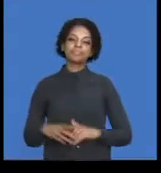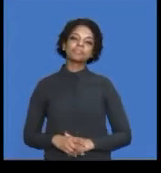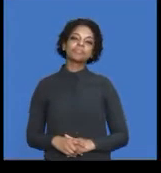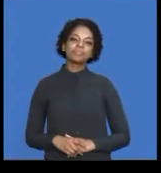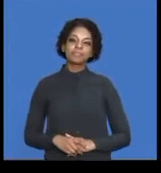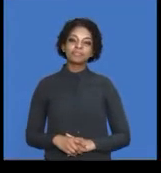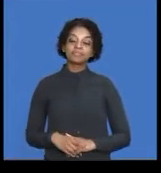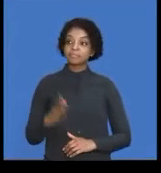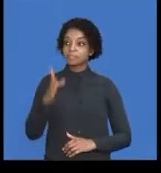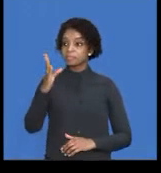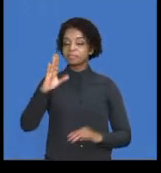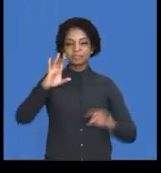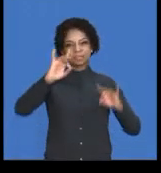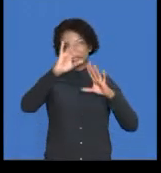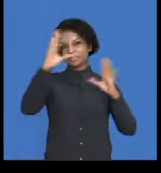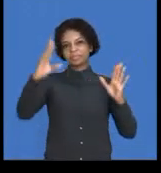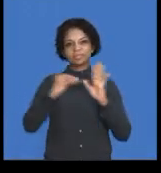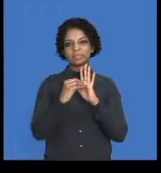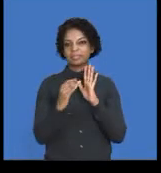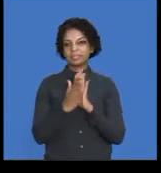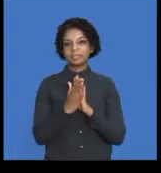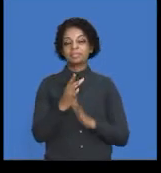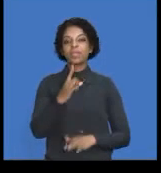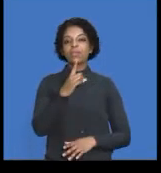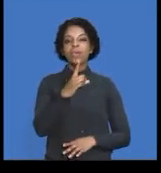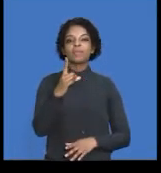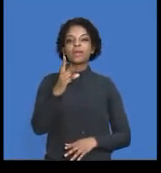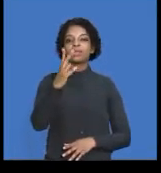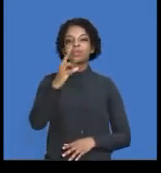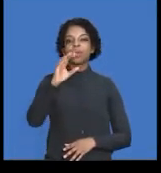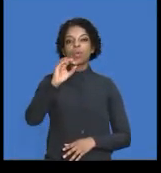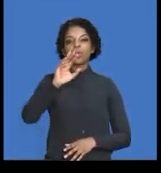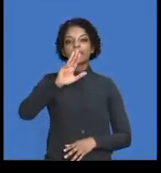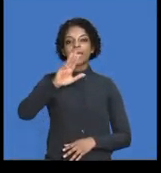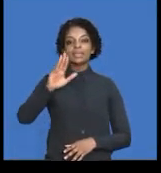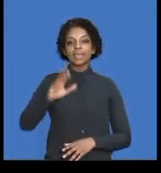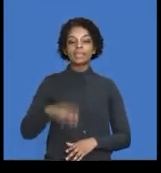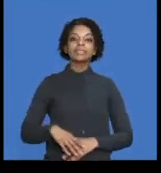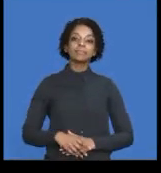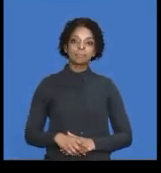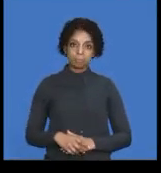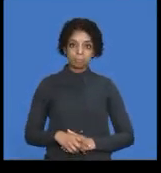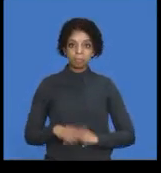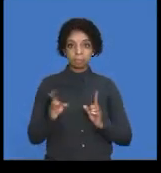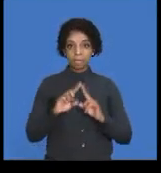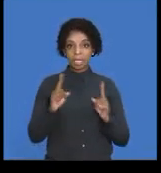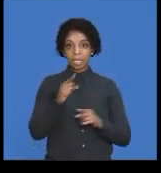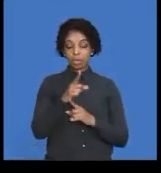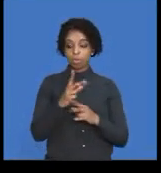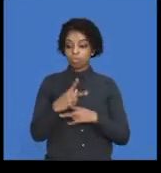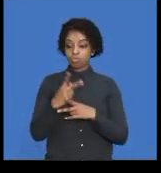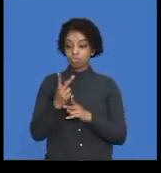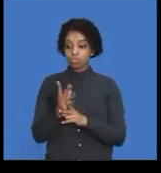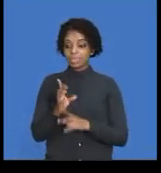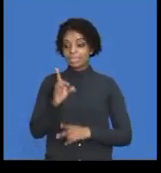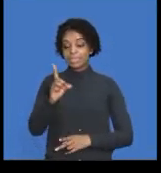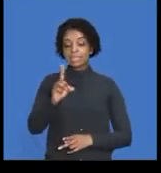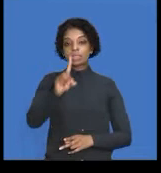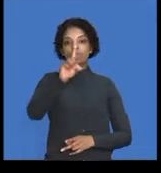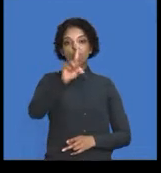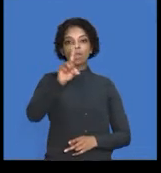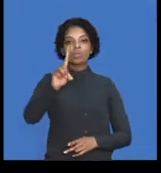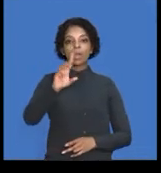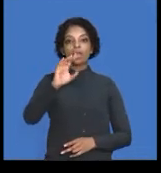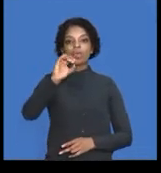There's your break-even point, 112,099. Whereas, you only produced and sold 110